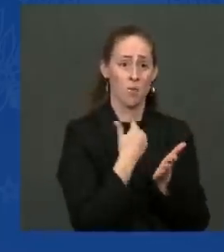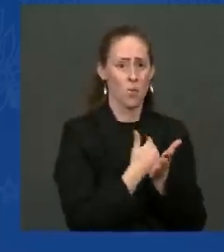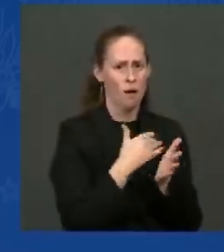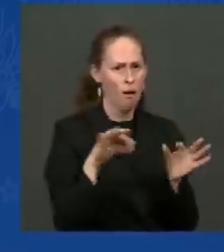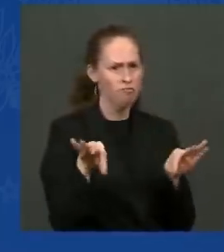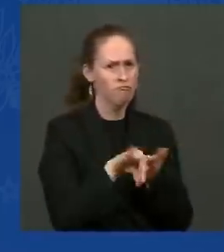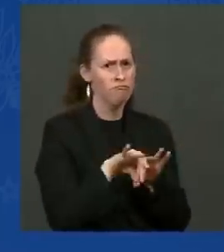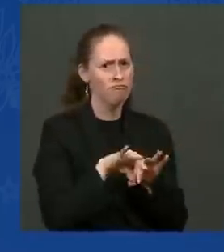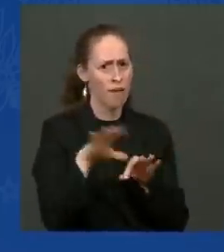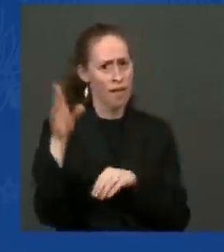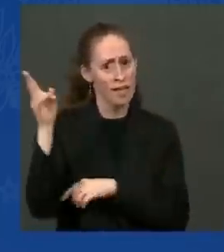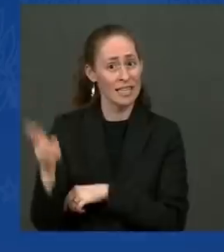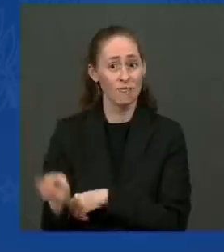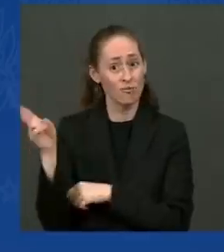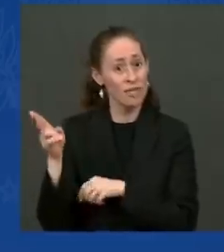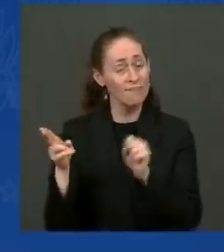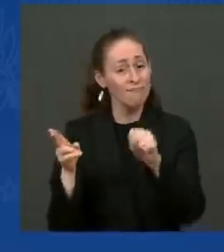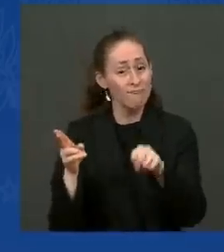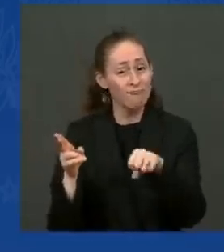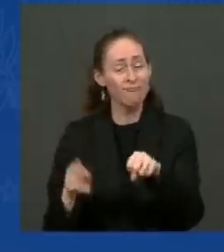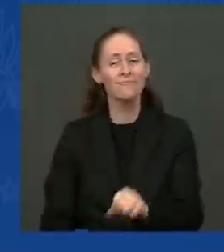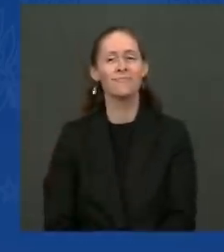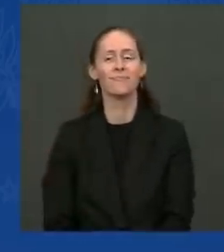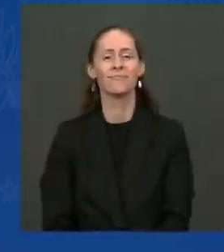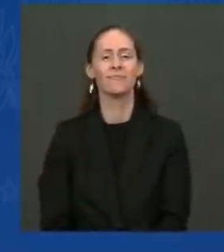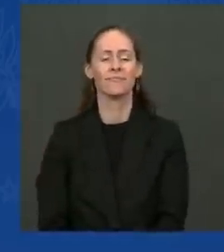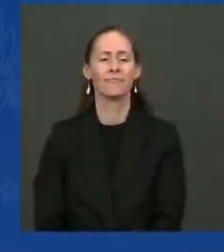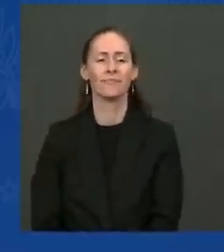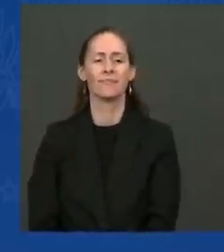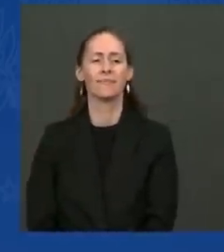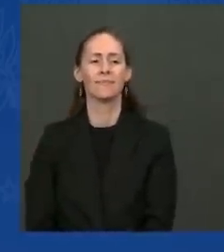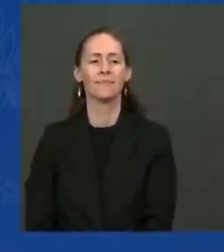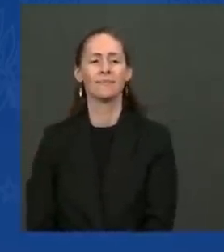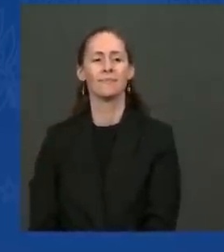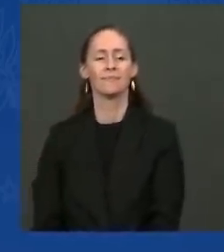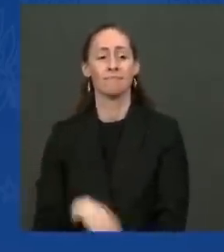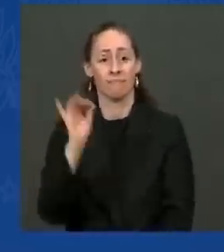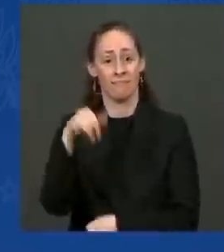as it is, is part one of two.